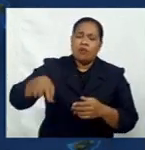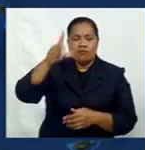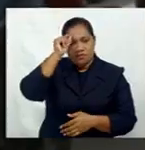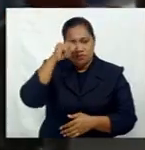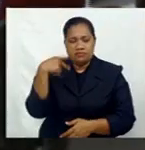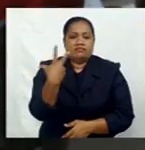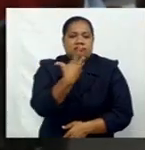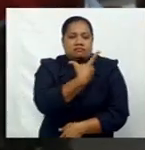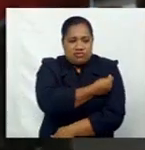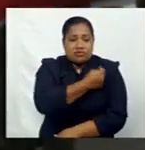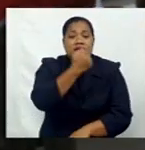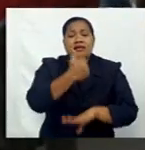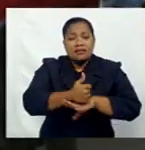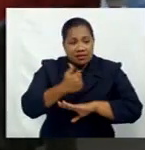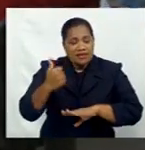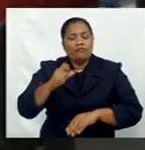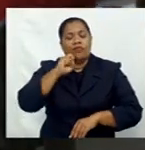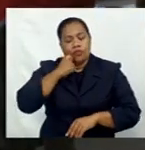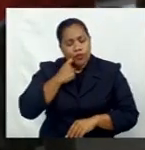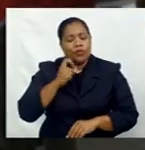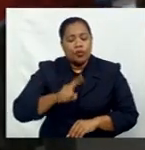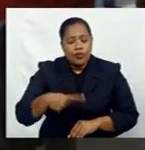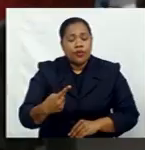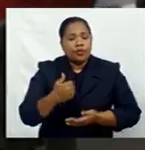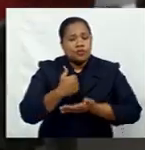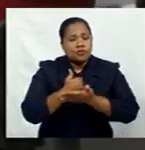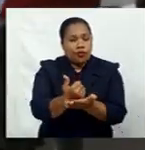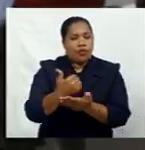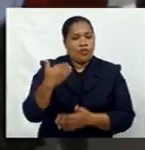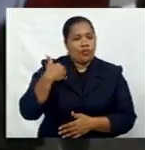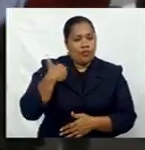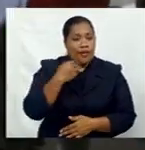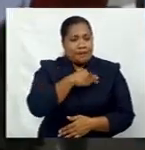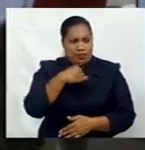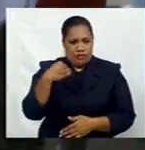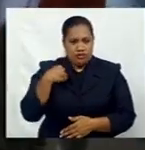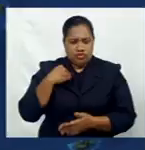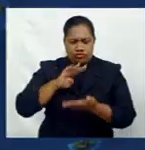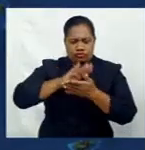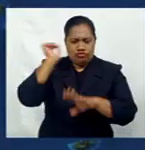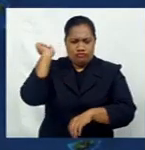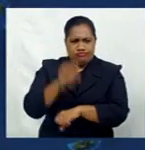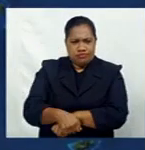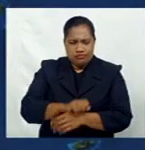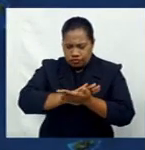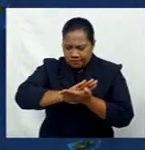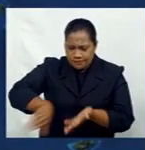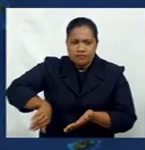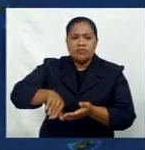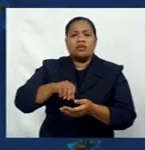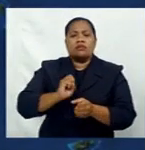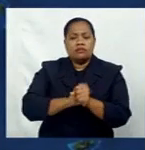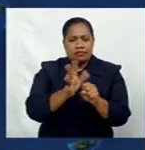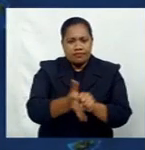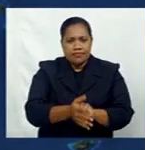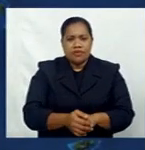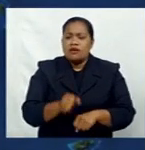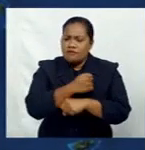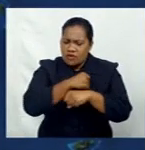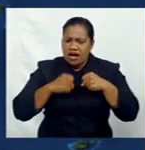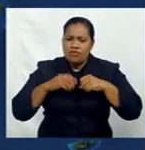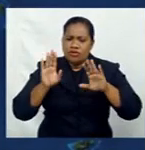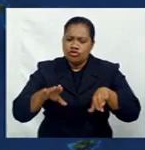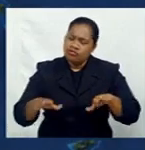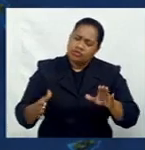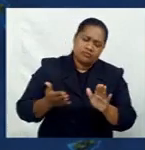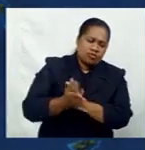and the government will continue to support the health ministry to eradicate COVID-19, get our children back to school, and get Fiji COVID